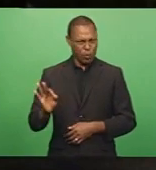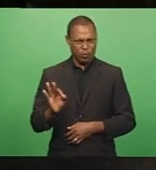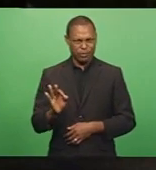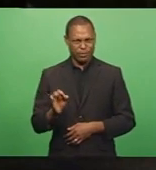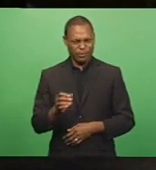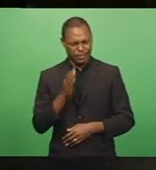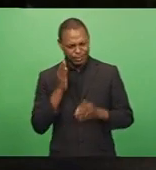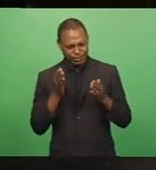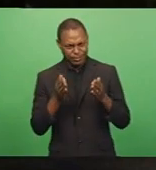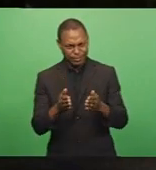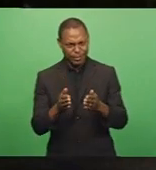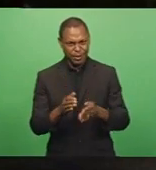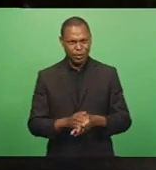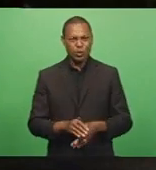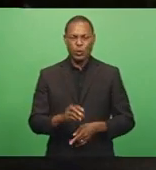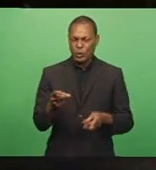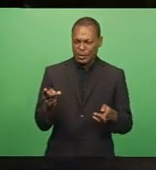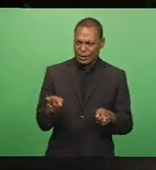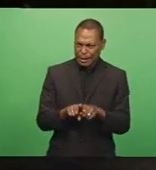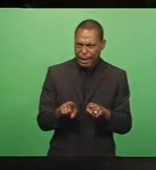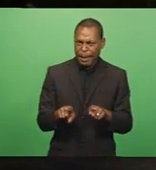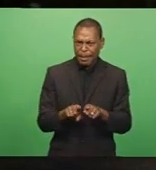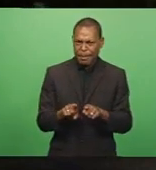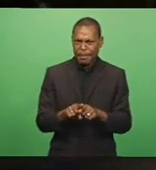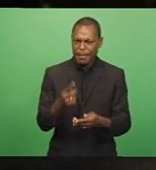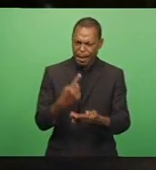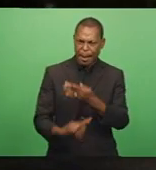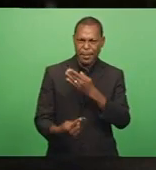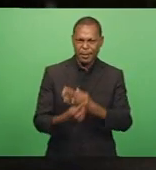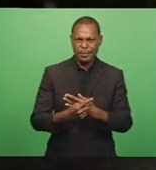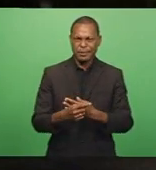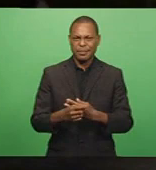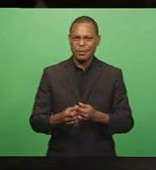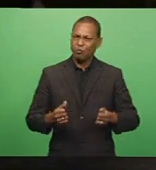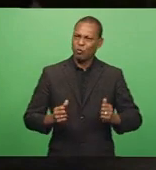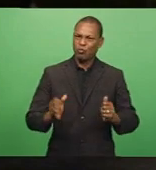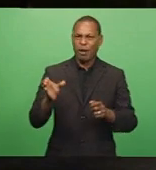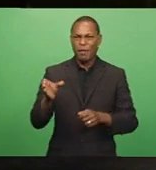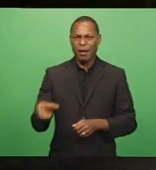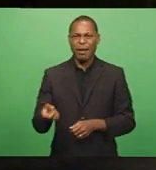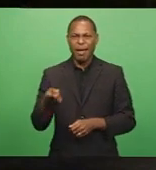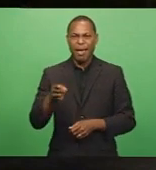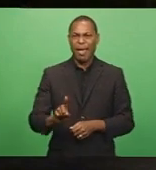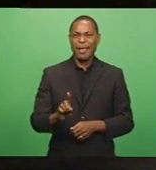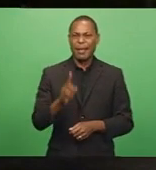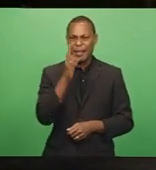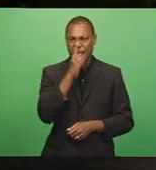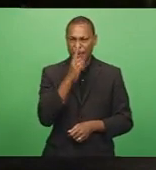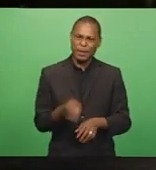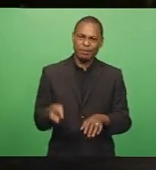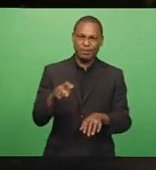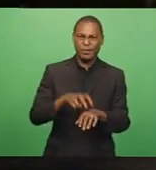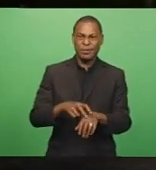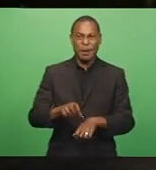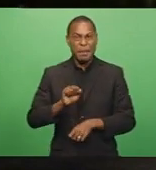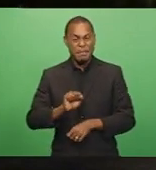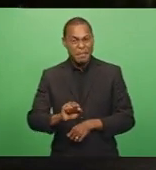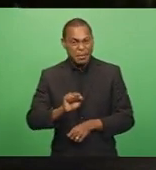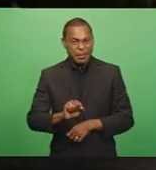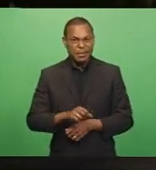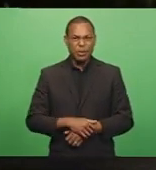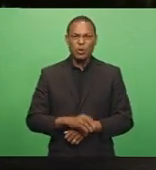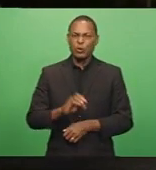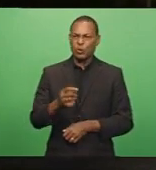vice versa as well, drivers have had unruly behaviors of passengers and in certain instances where the Fiji Bus Operators Association had